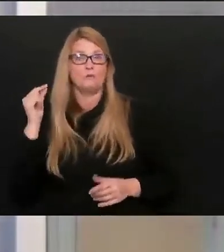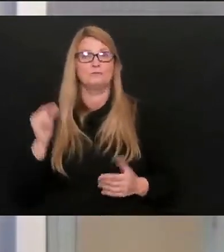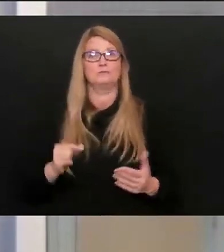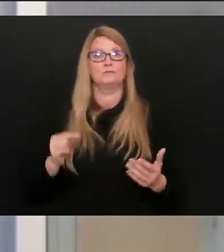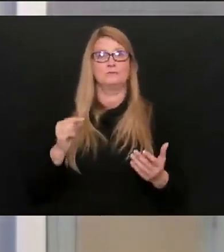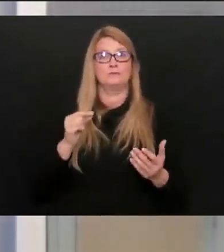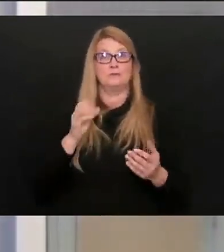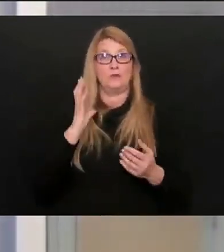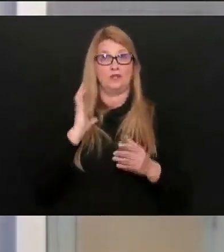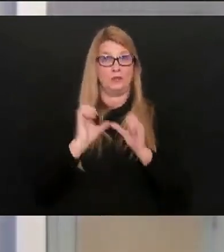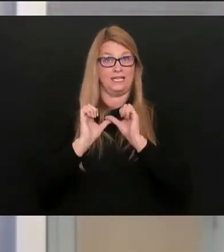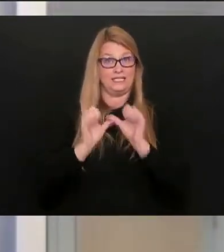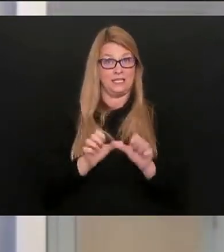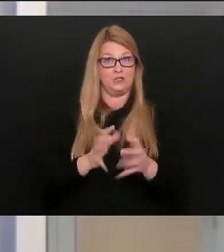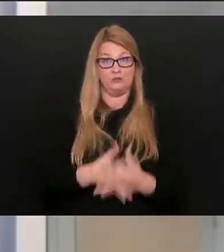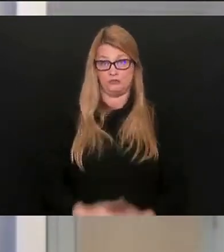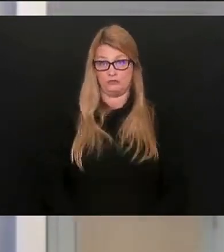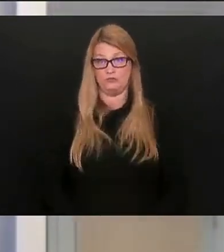good fight?